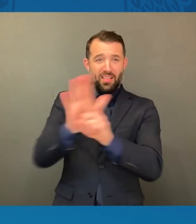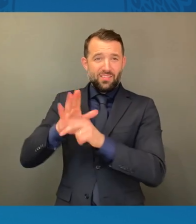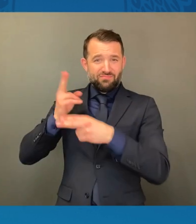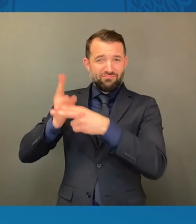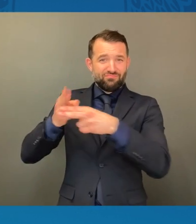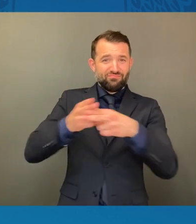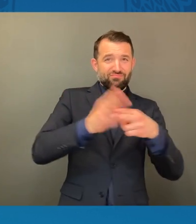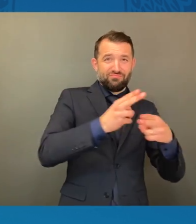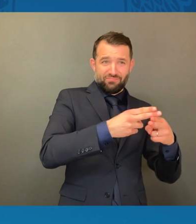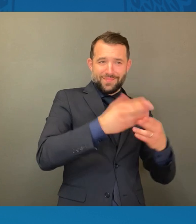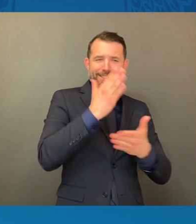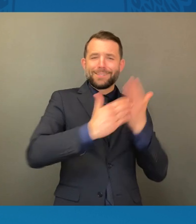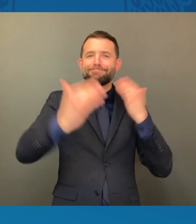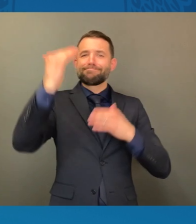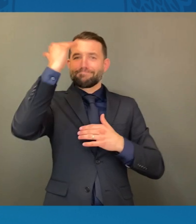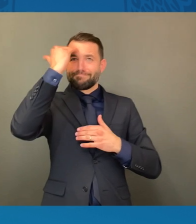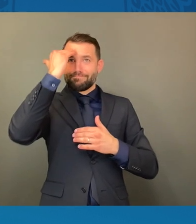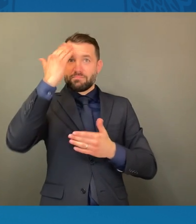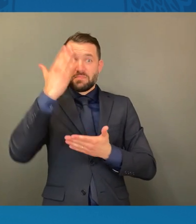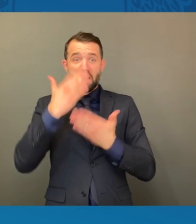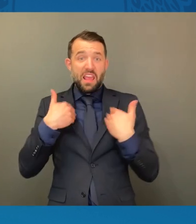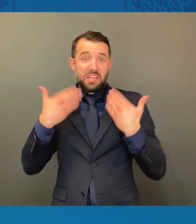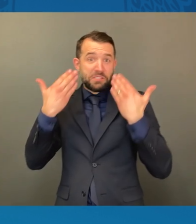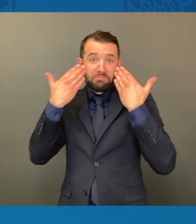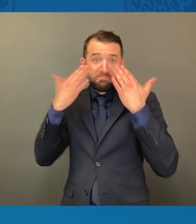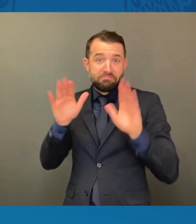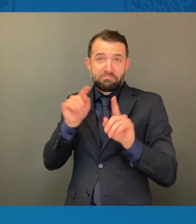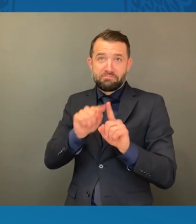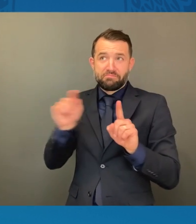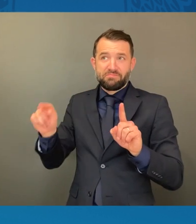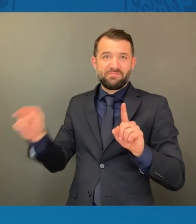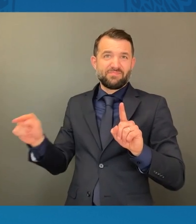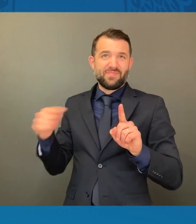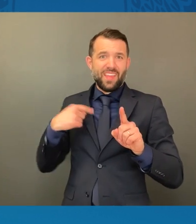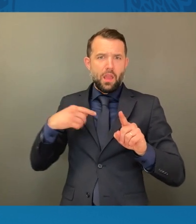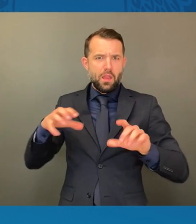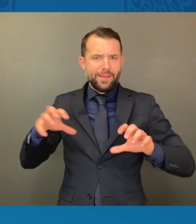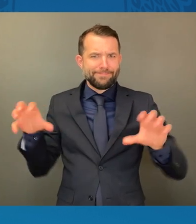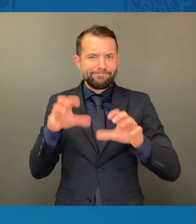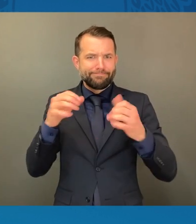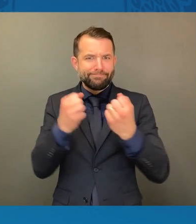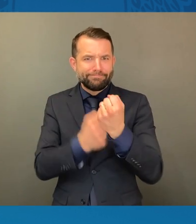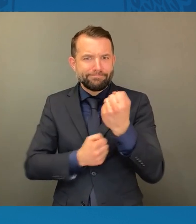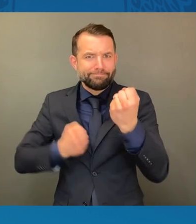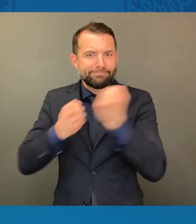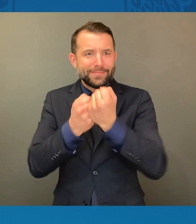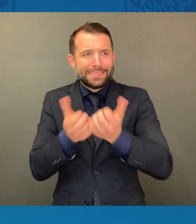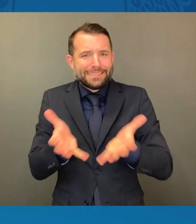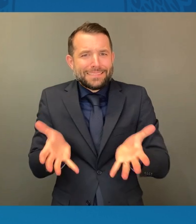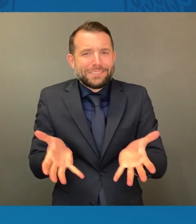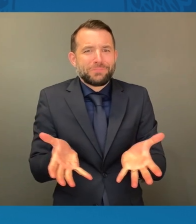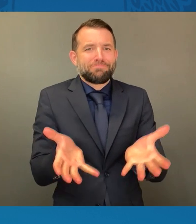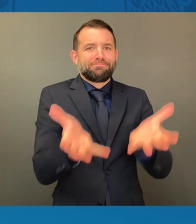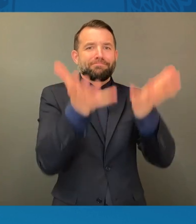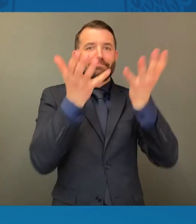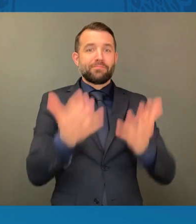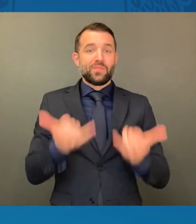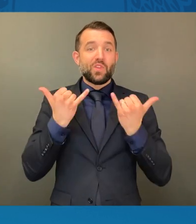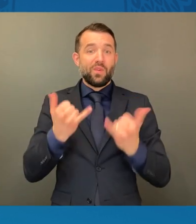not know, but who lift us up nonetheless. The last time I was in Selma